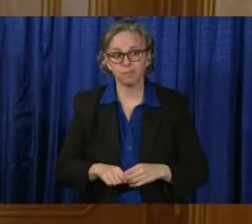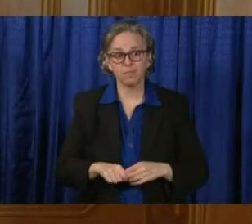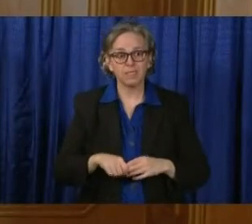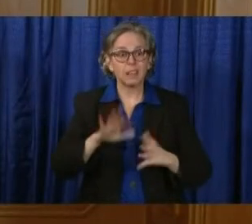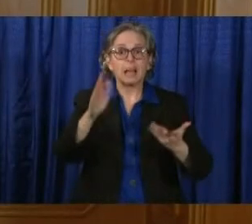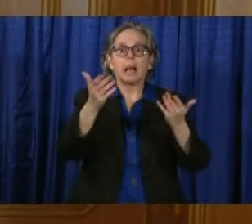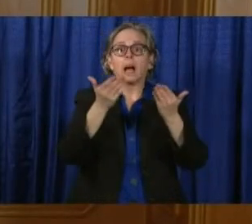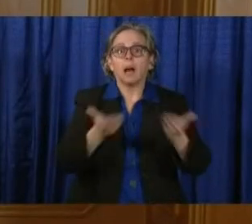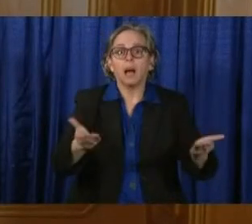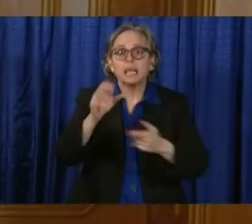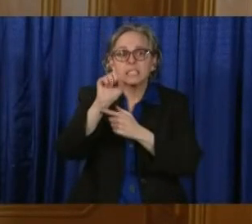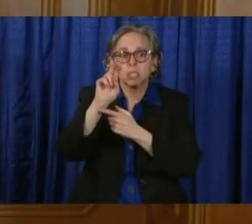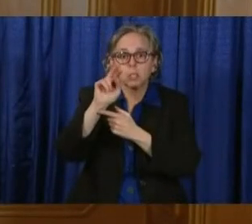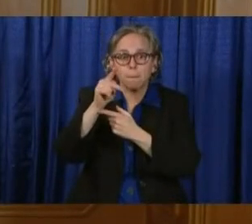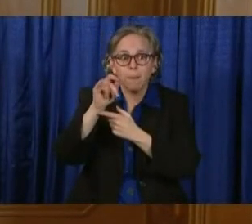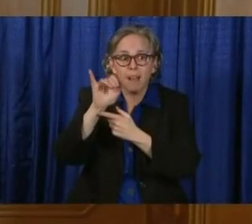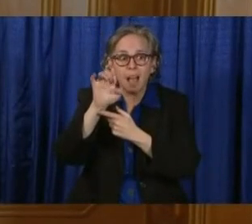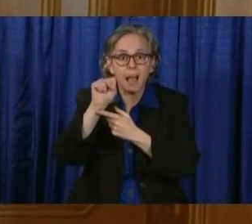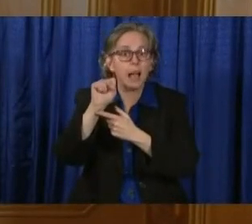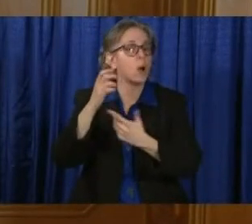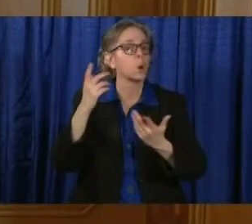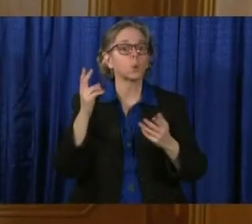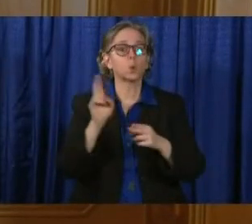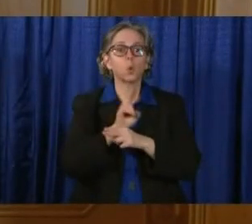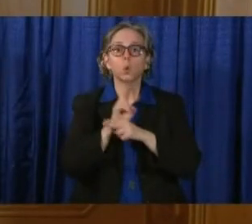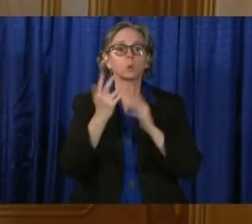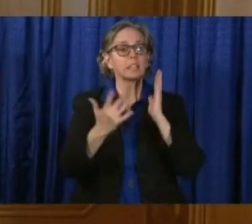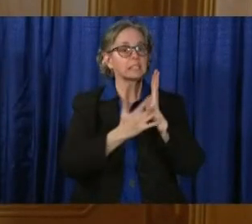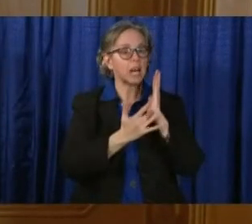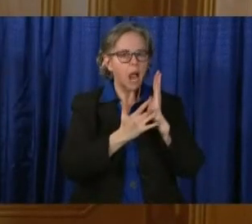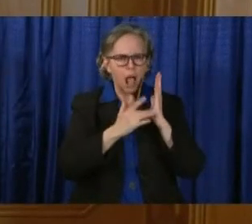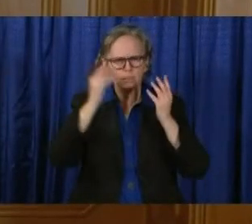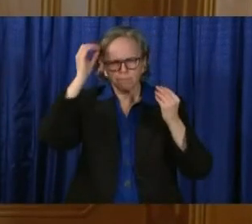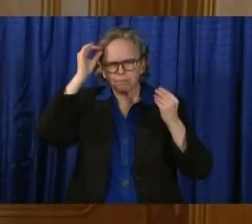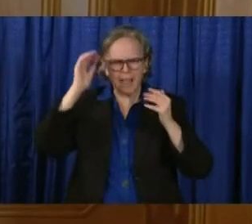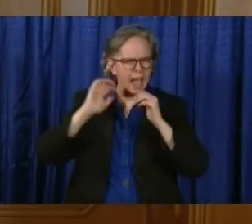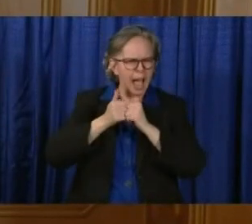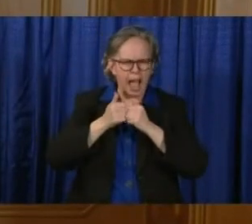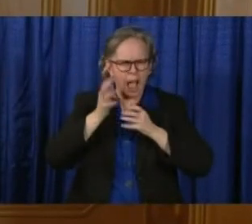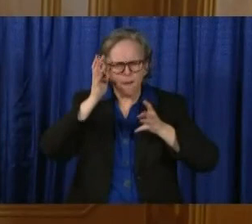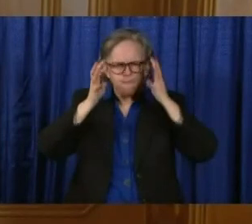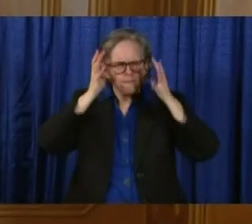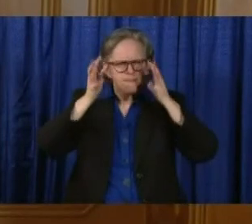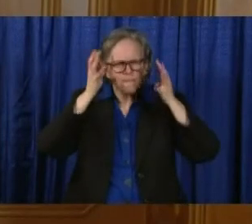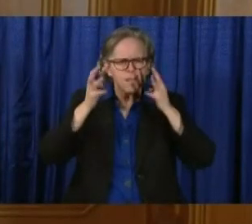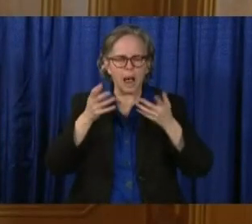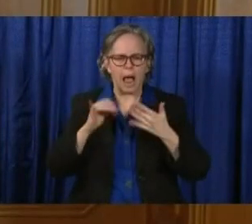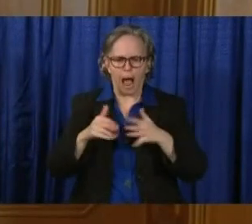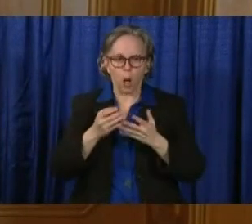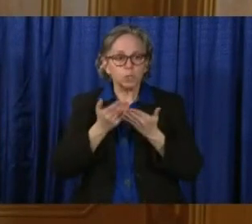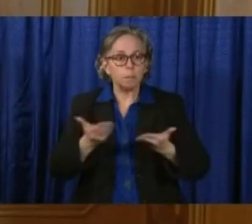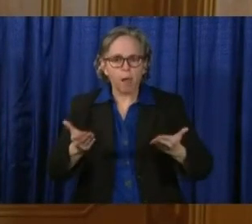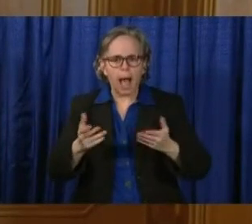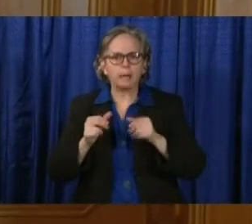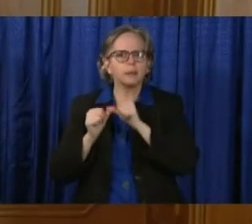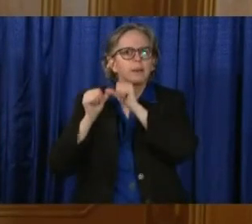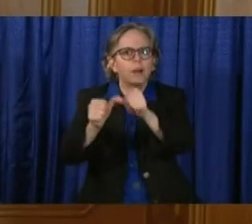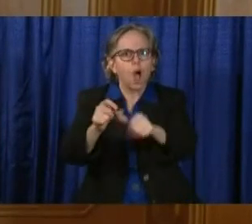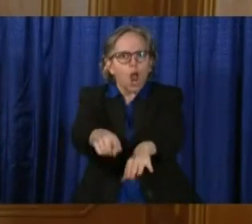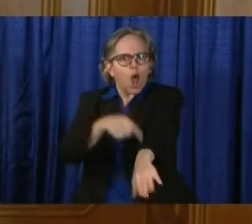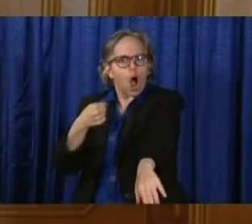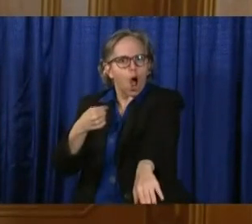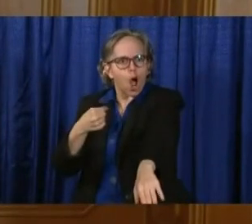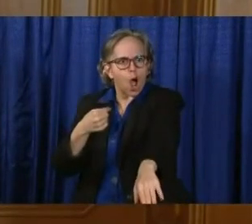last longer. Prime example is Battelle. They're doing that. They're sterilizing masks, and what this means